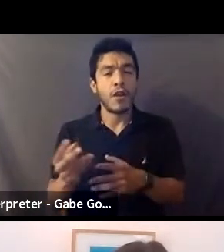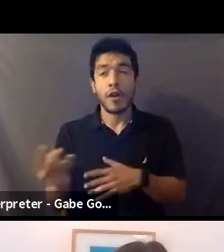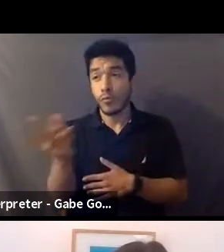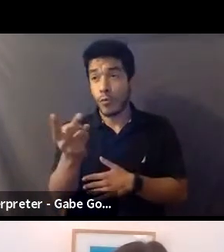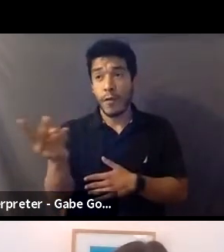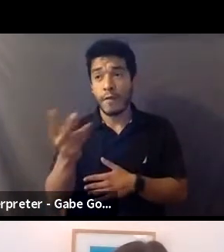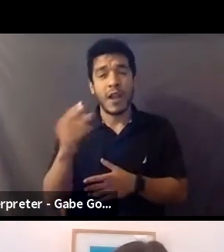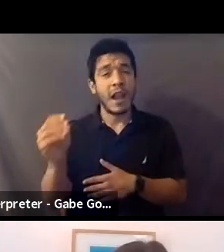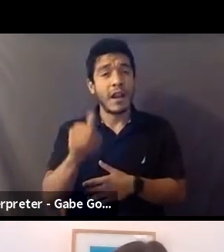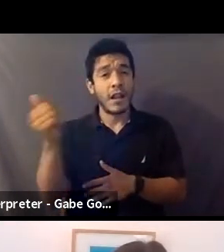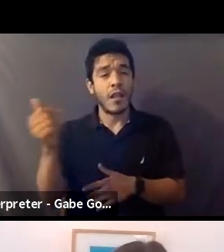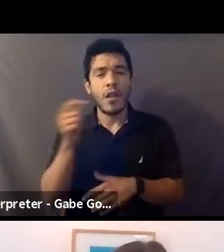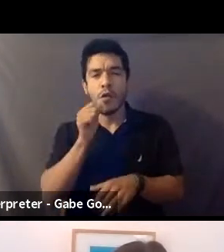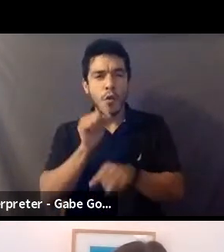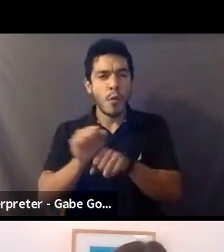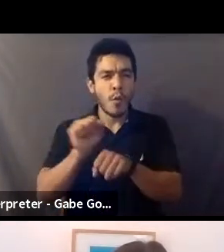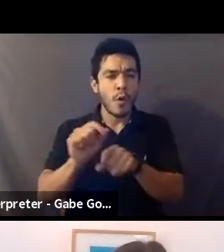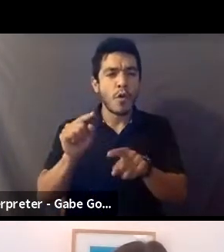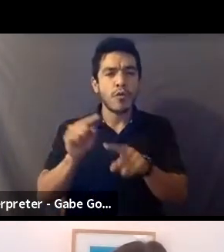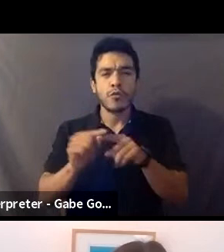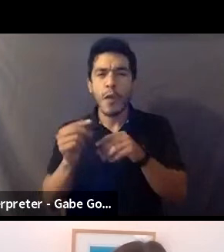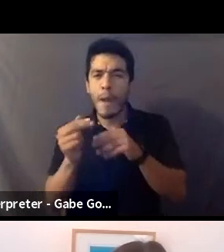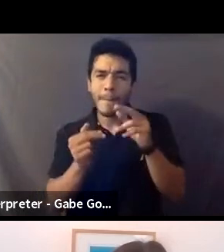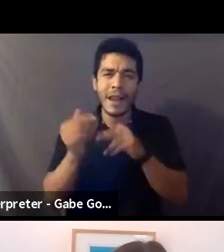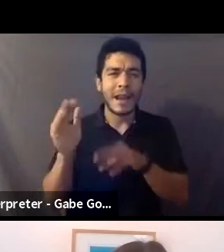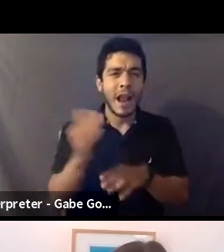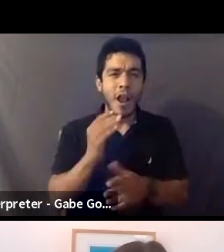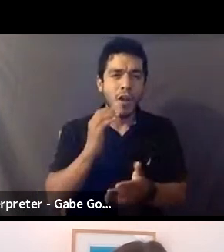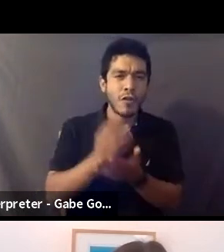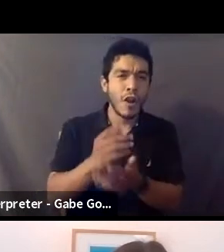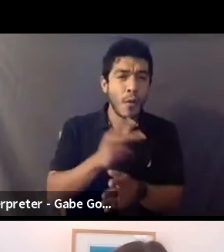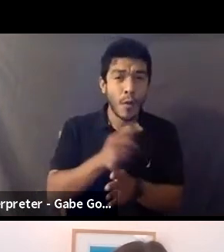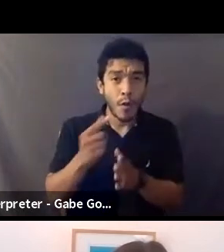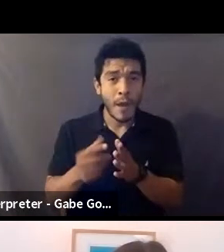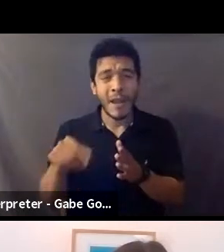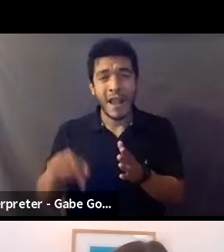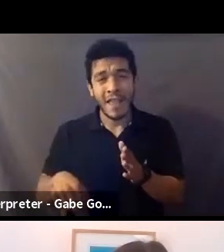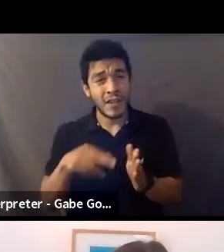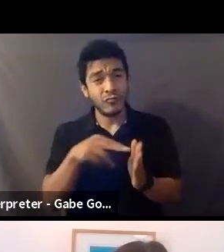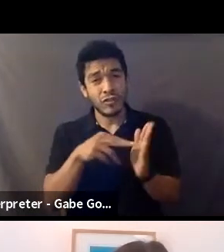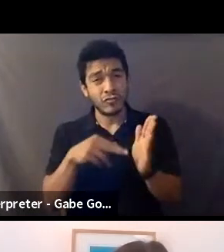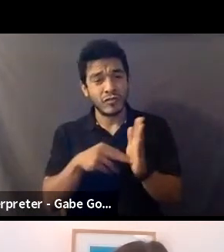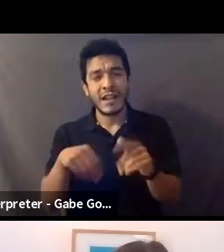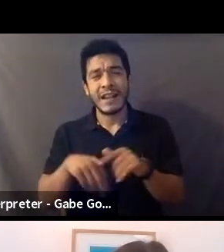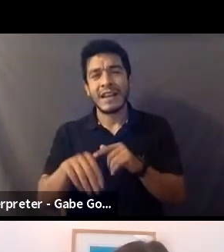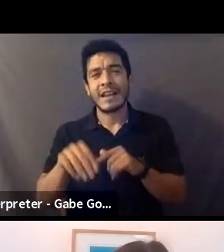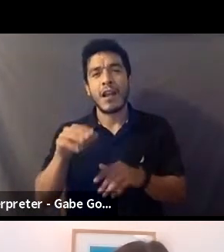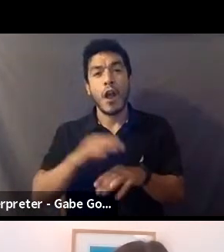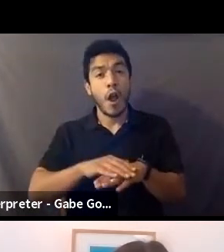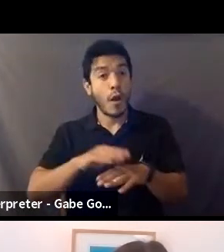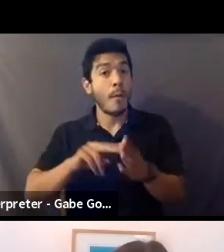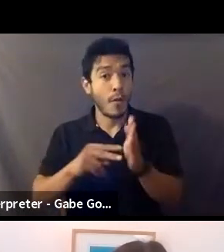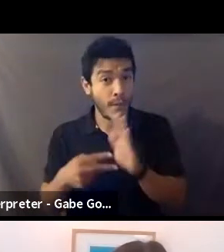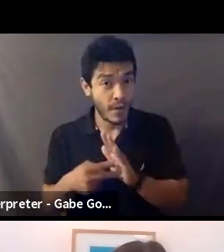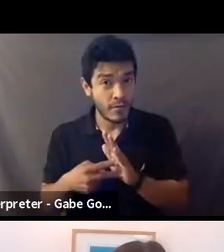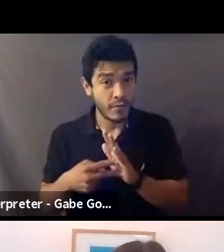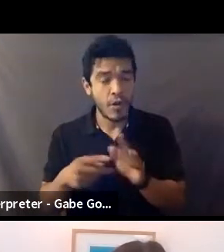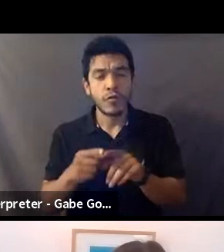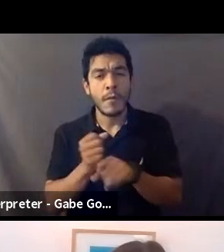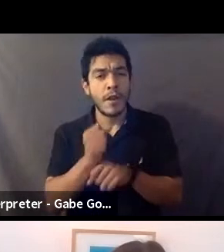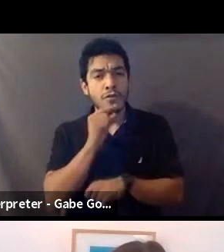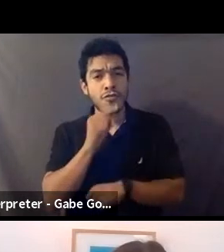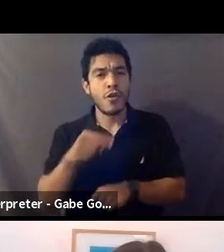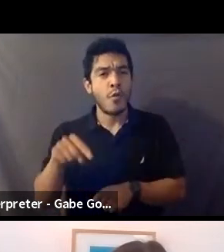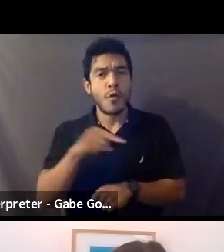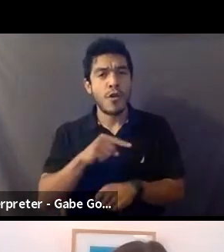uh, to build this accreditation program and this registry in an intentional manner to ensure that we are being as inclusive